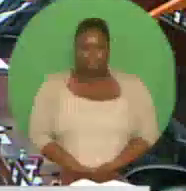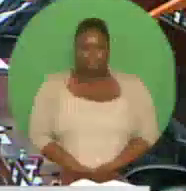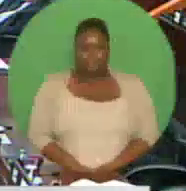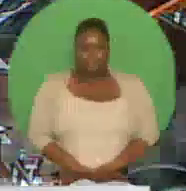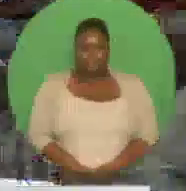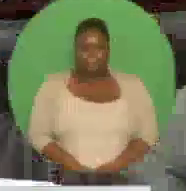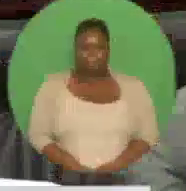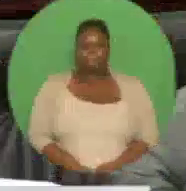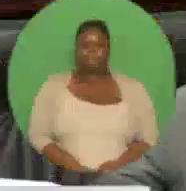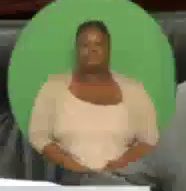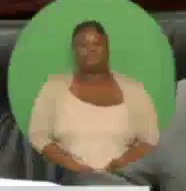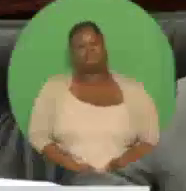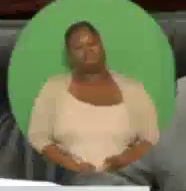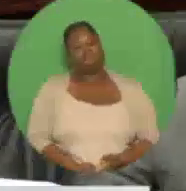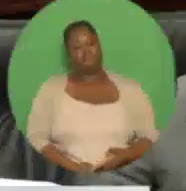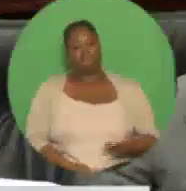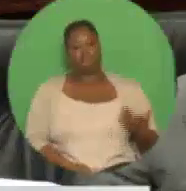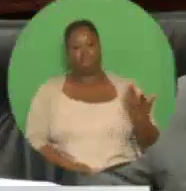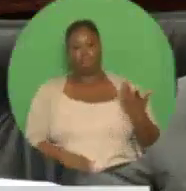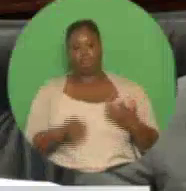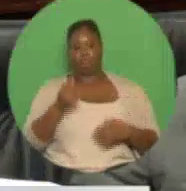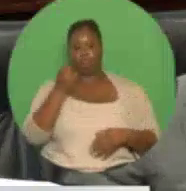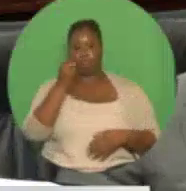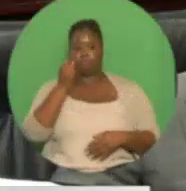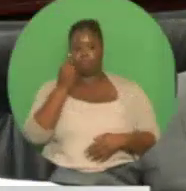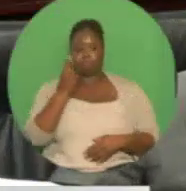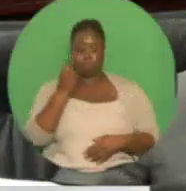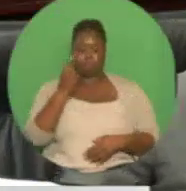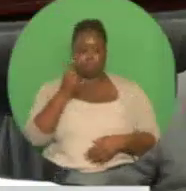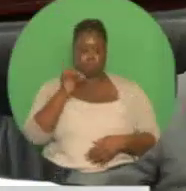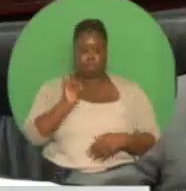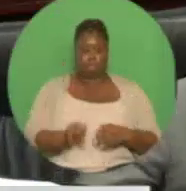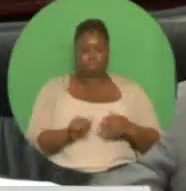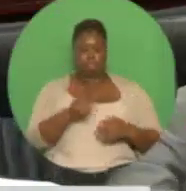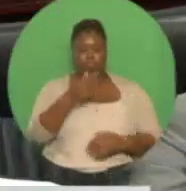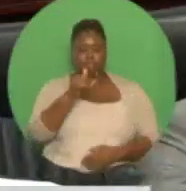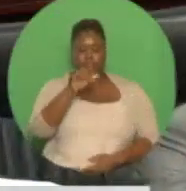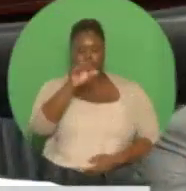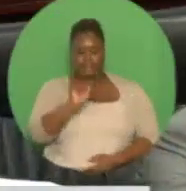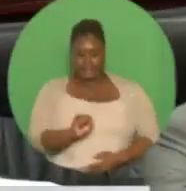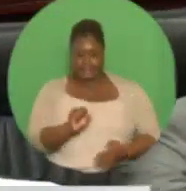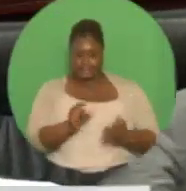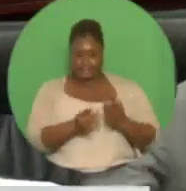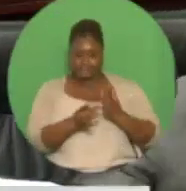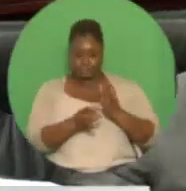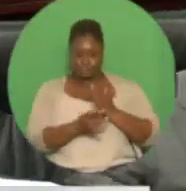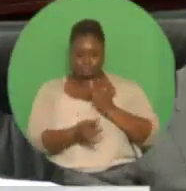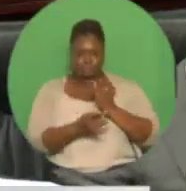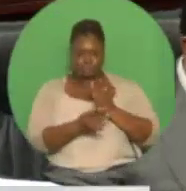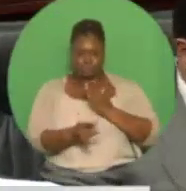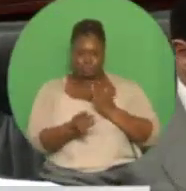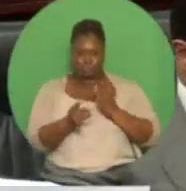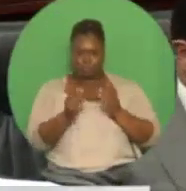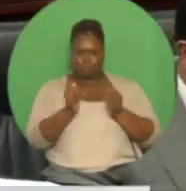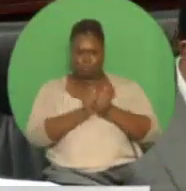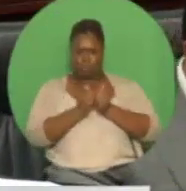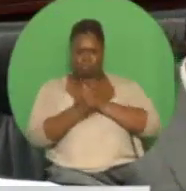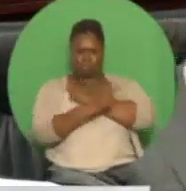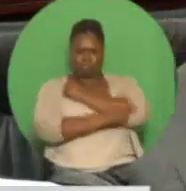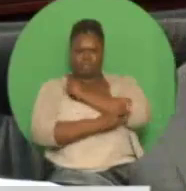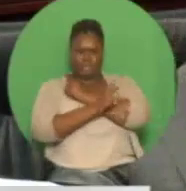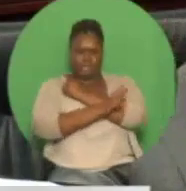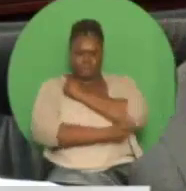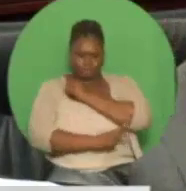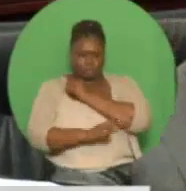Recent developments within the energy sector, including the gas agreement with Venezuela, expanded exploration and production,